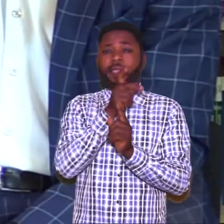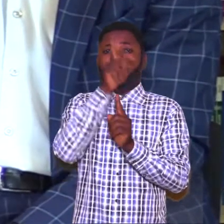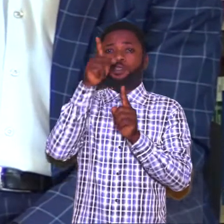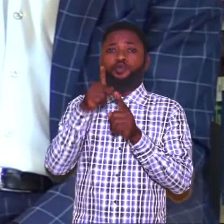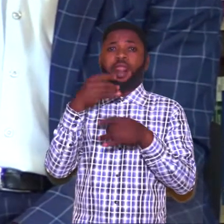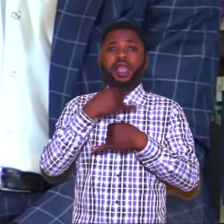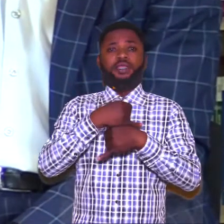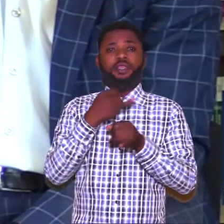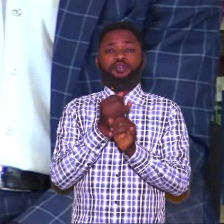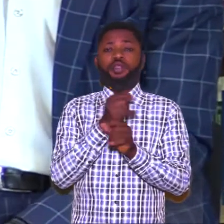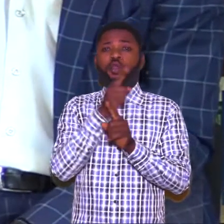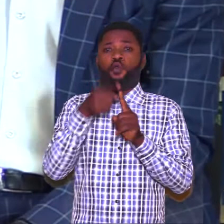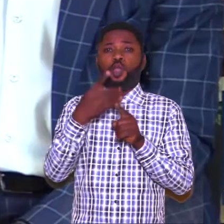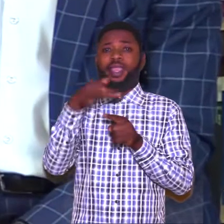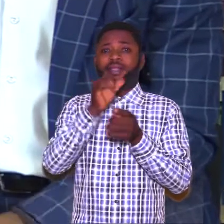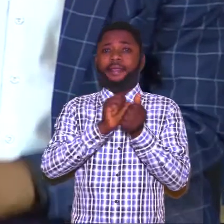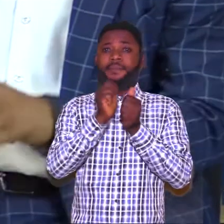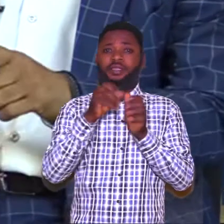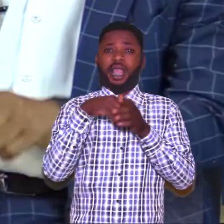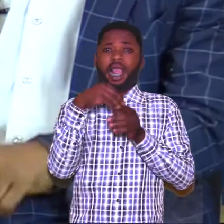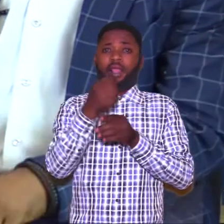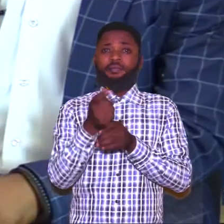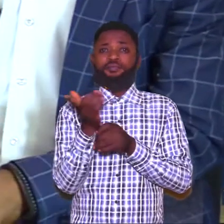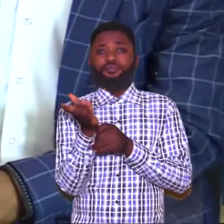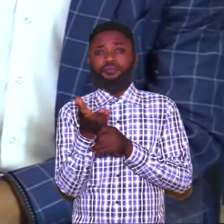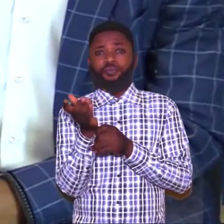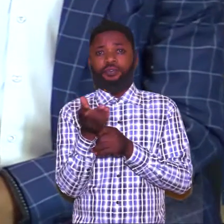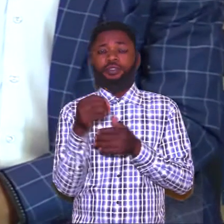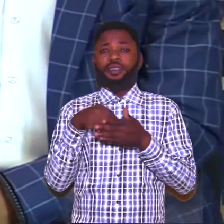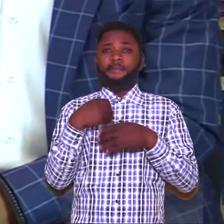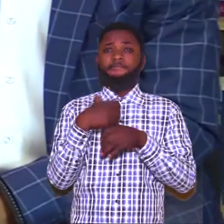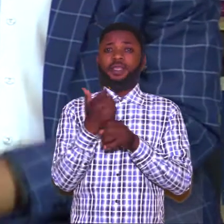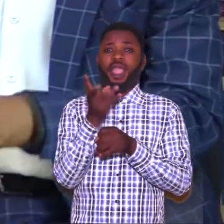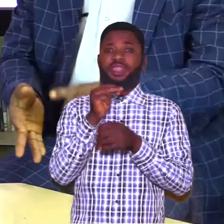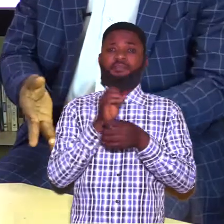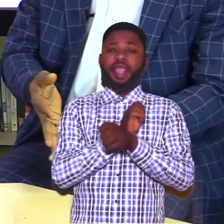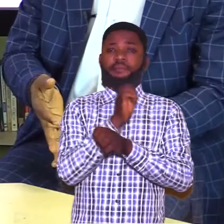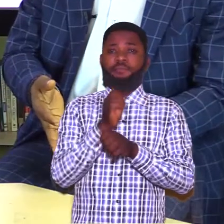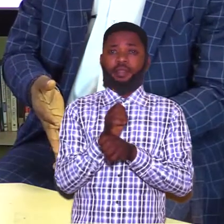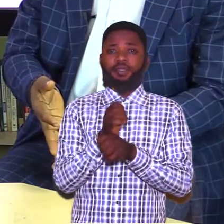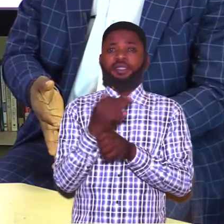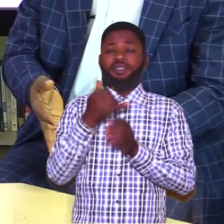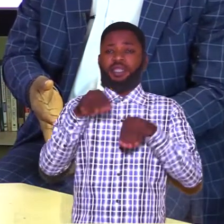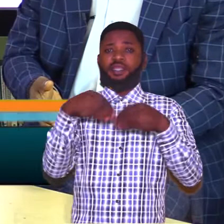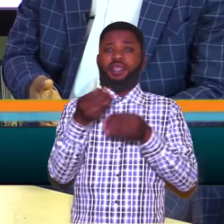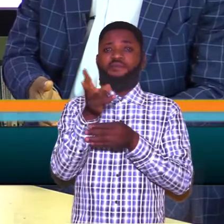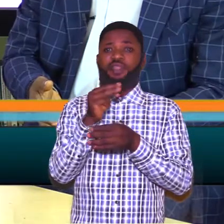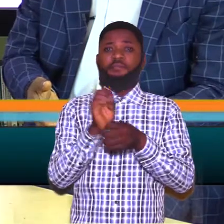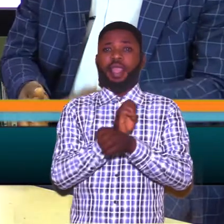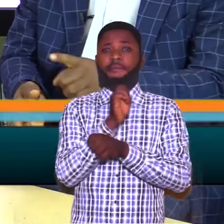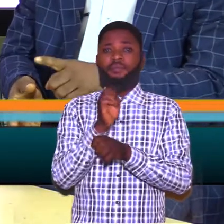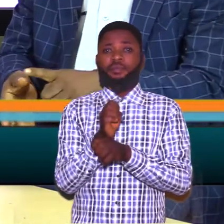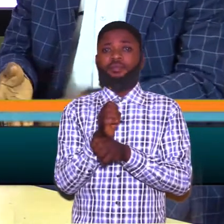industry but when they pass out portland cement may give them employment dangote may give them and put